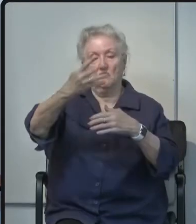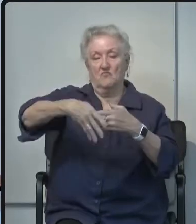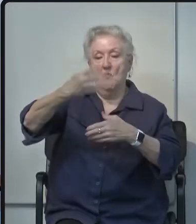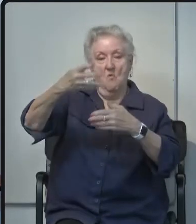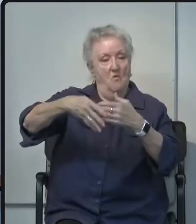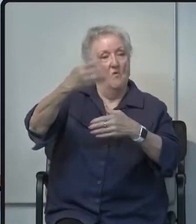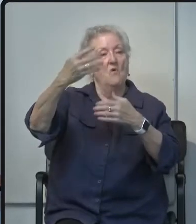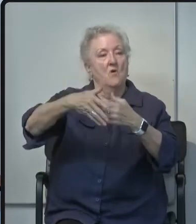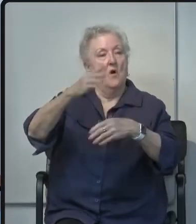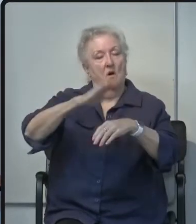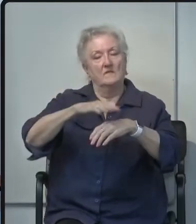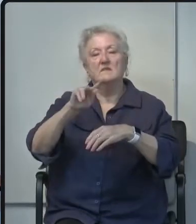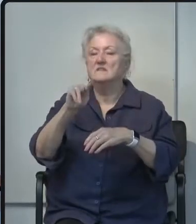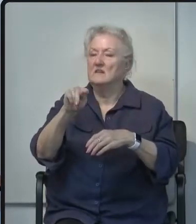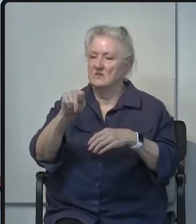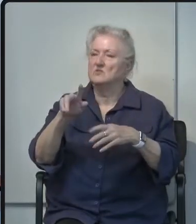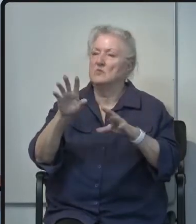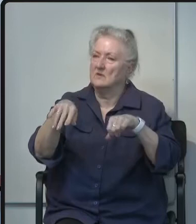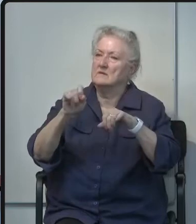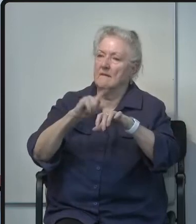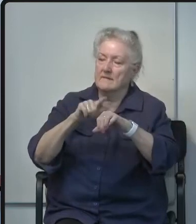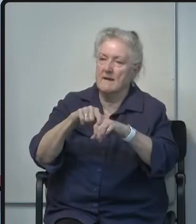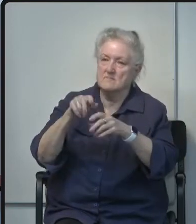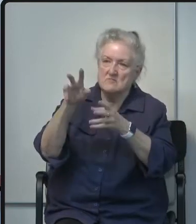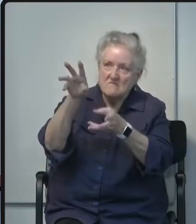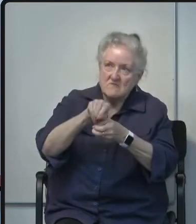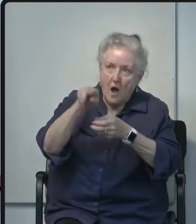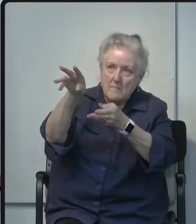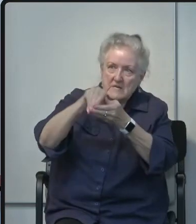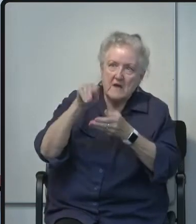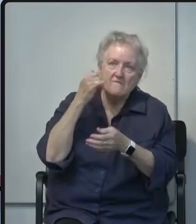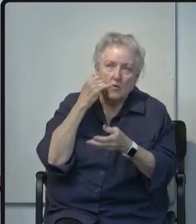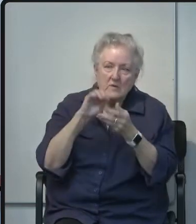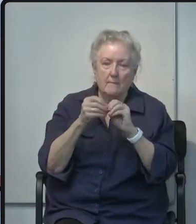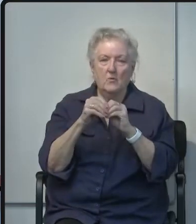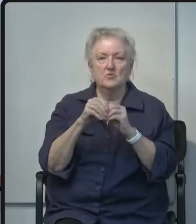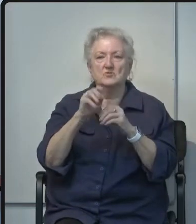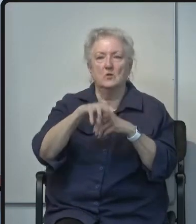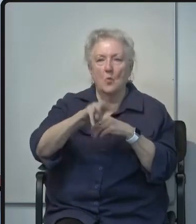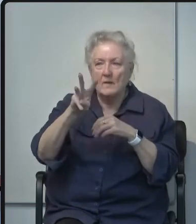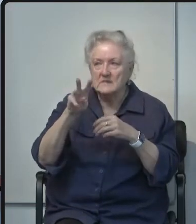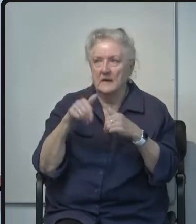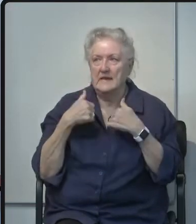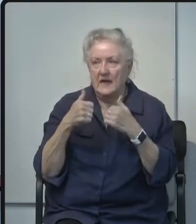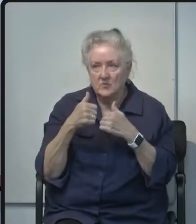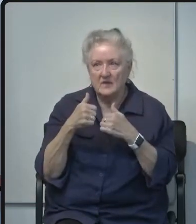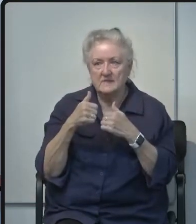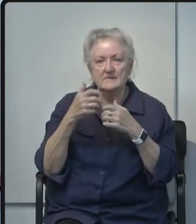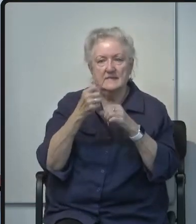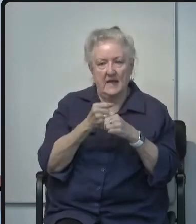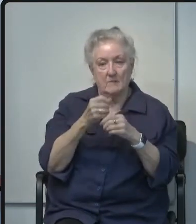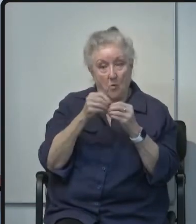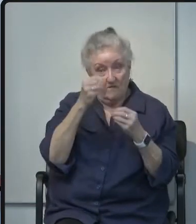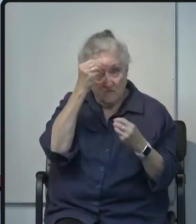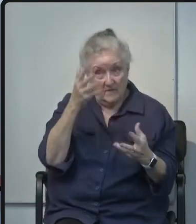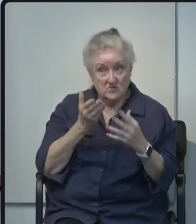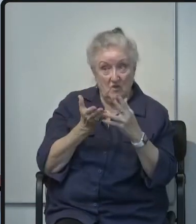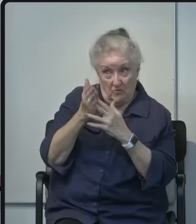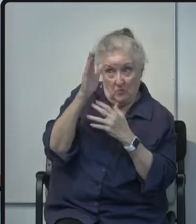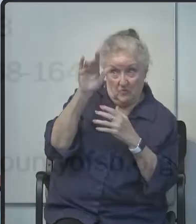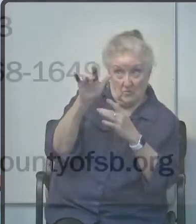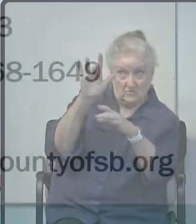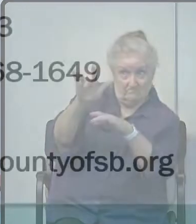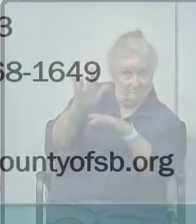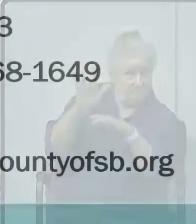information so you can take your time to copy down those phone numbers and website addresses and get additional information through those sources